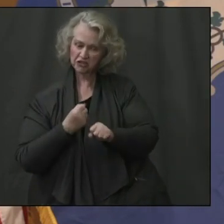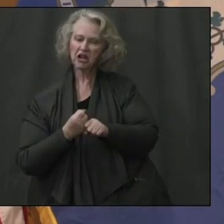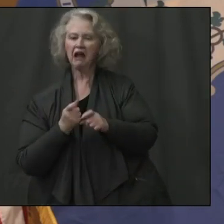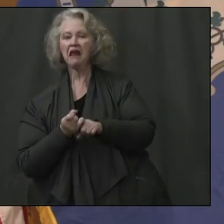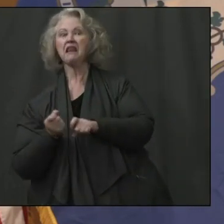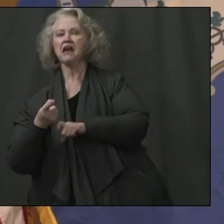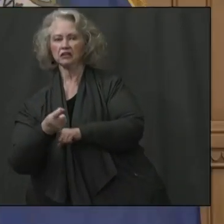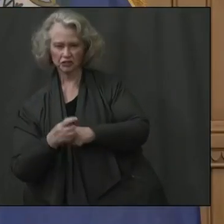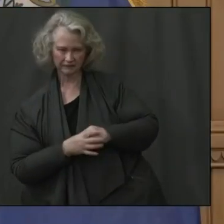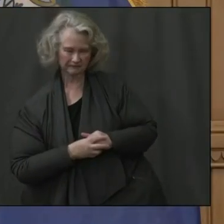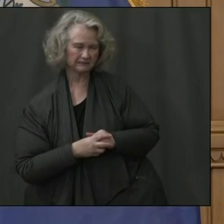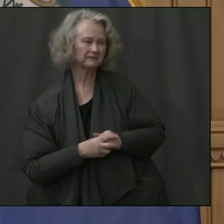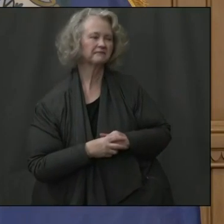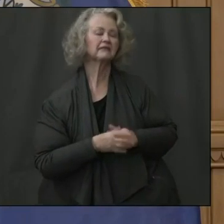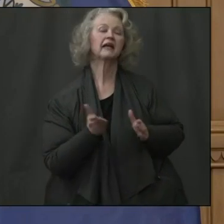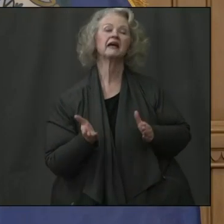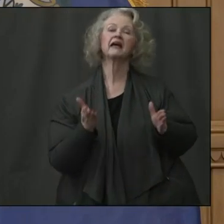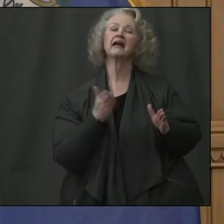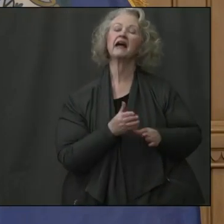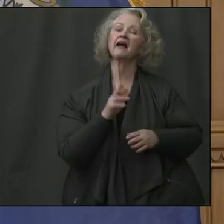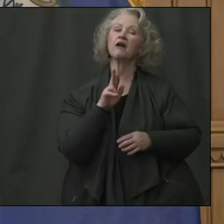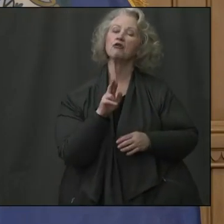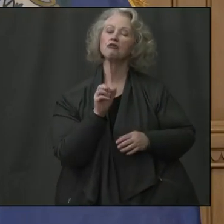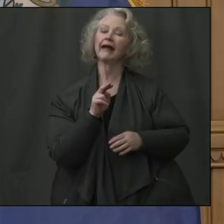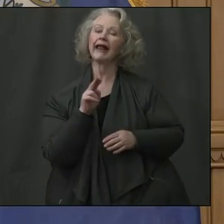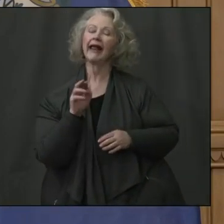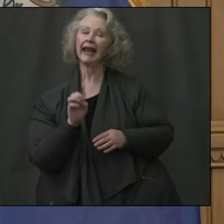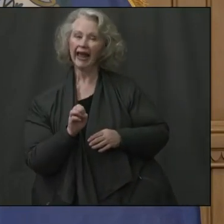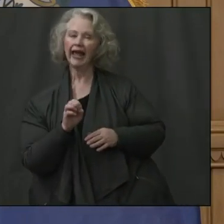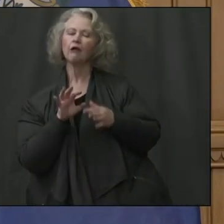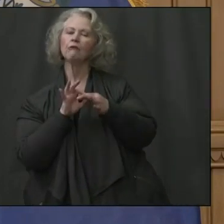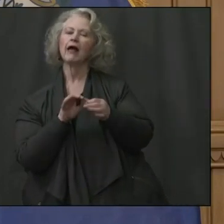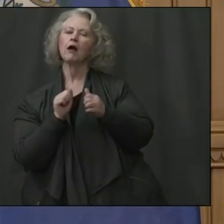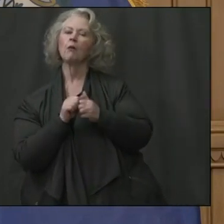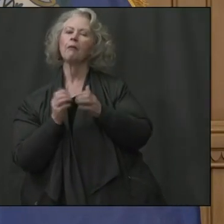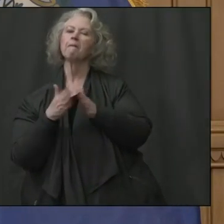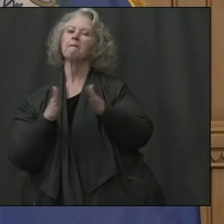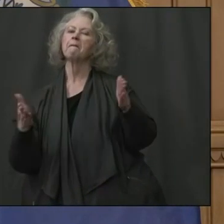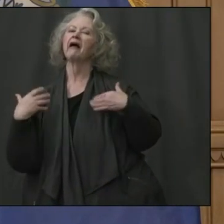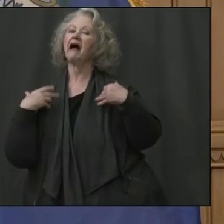Well, thank you. And Renee is here if we have, uh, public health-related questions as well.